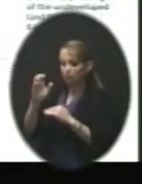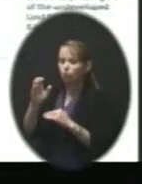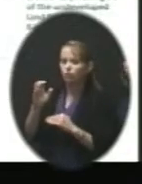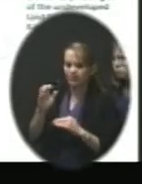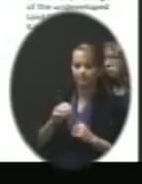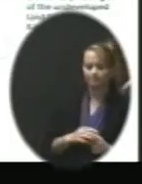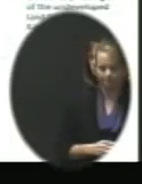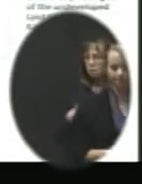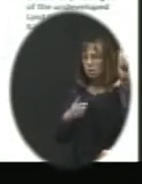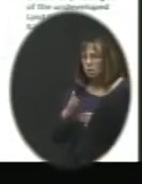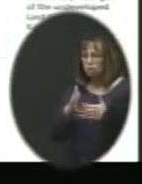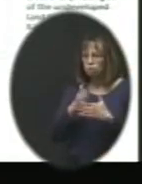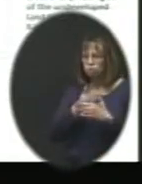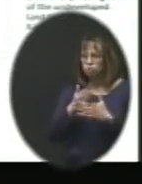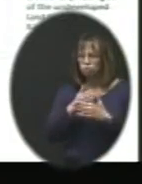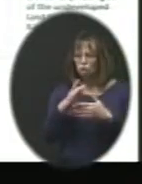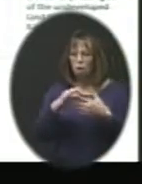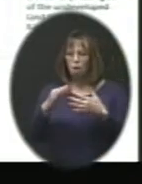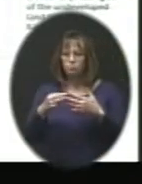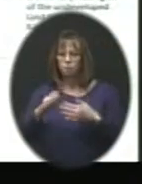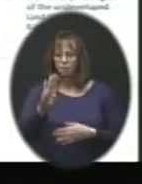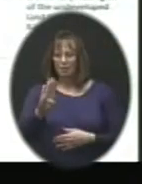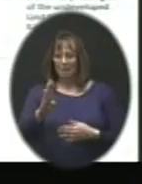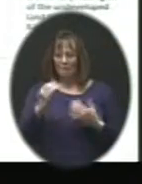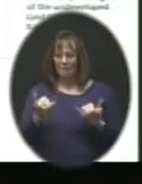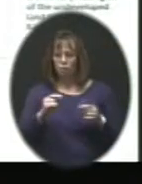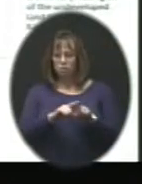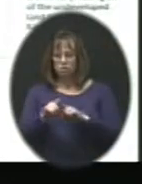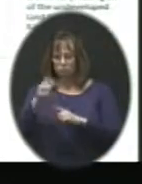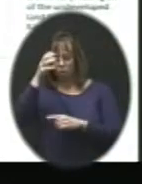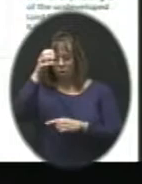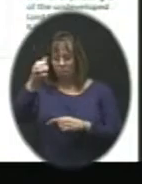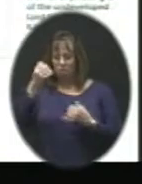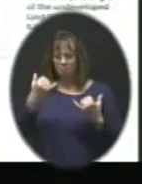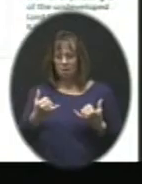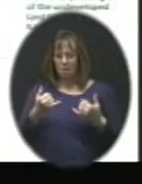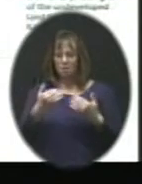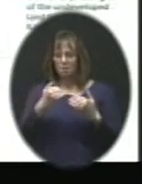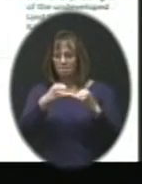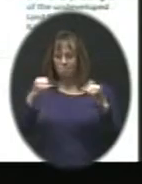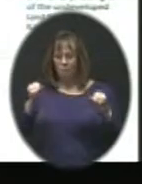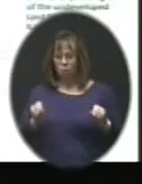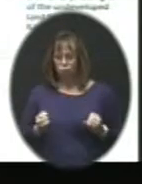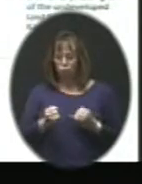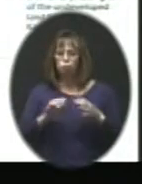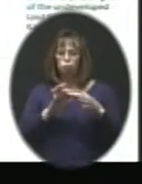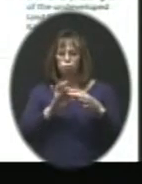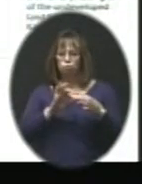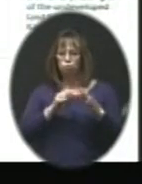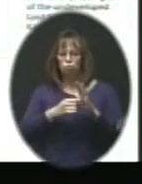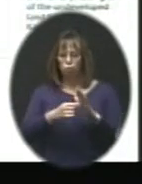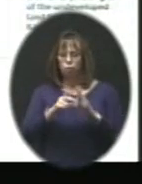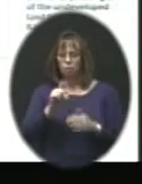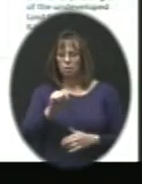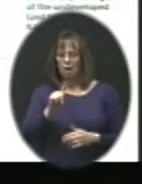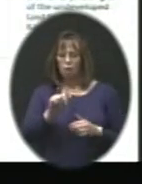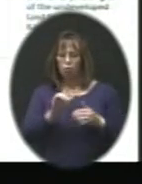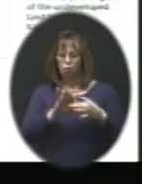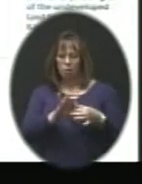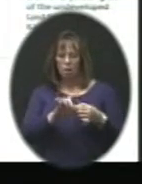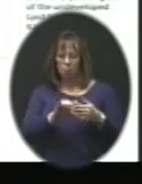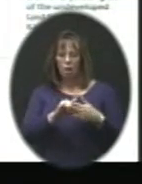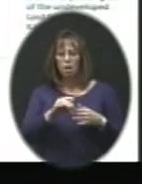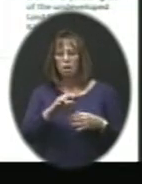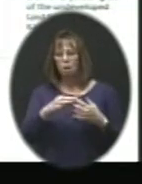Let me share option B now as well. Okay. So similar concept. Here's the boundaries. I'm going to show you some data related to this. Option